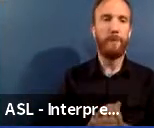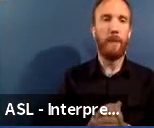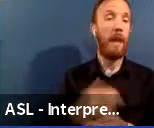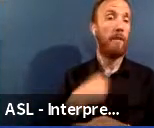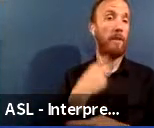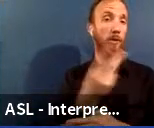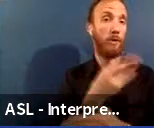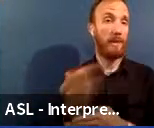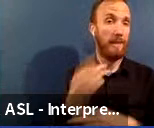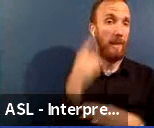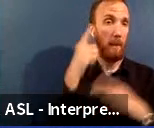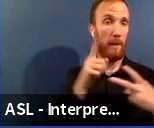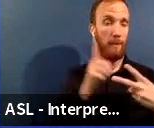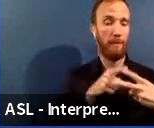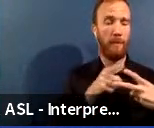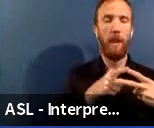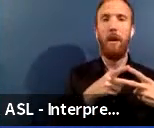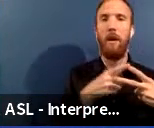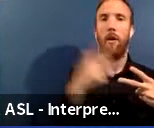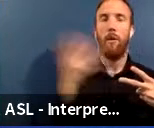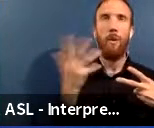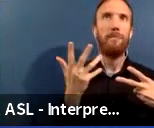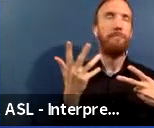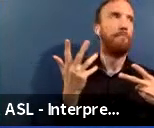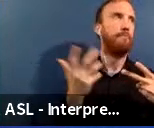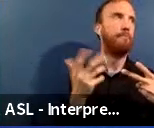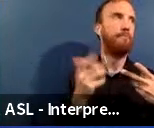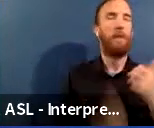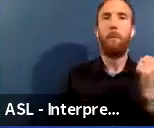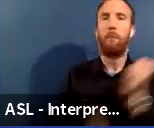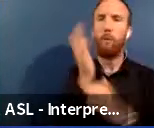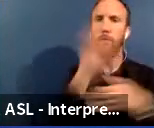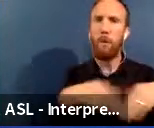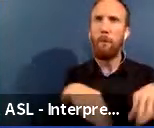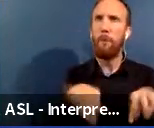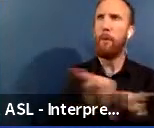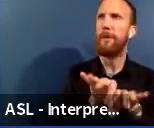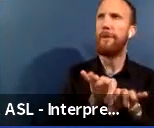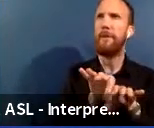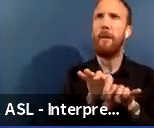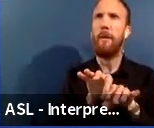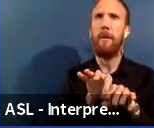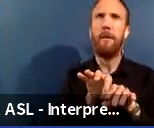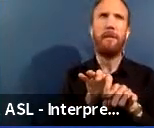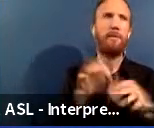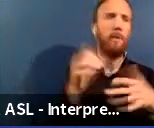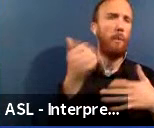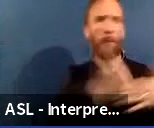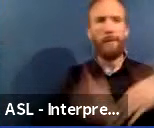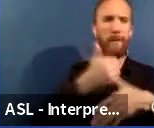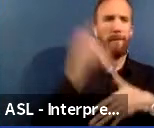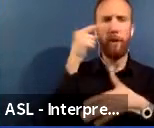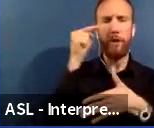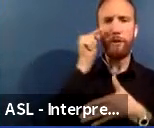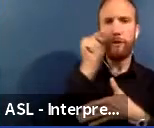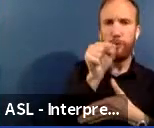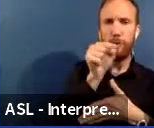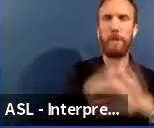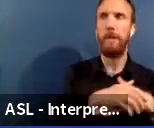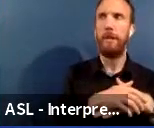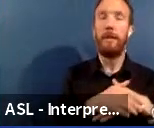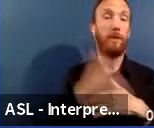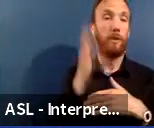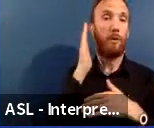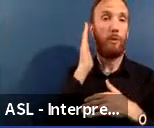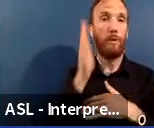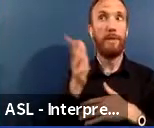about the first one is what is the most important area of priority for you. In a moment, you'll hear Director